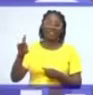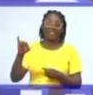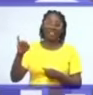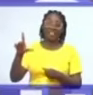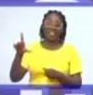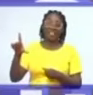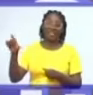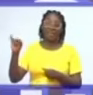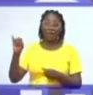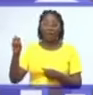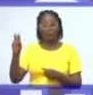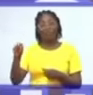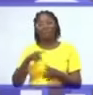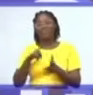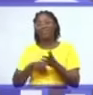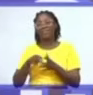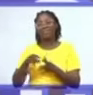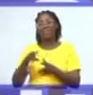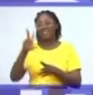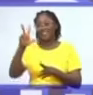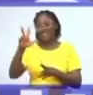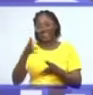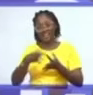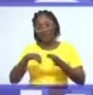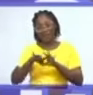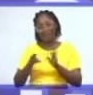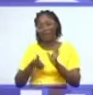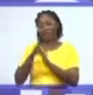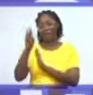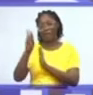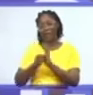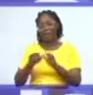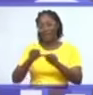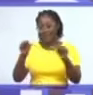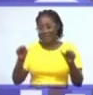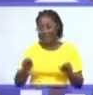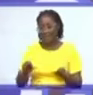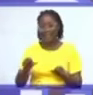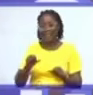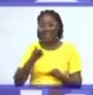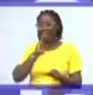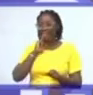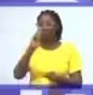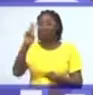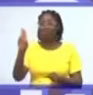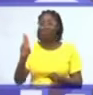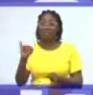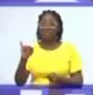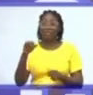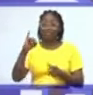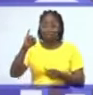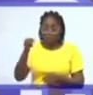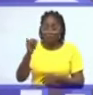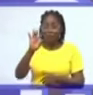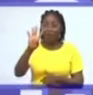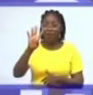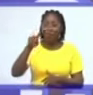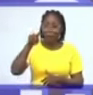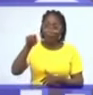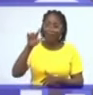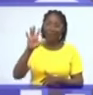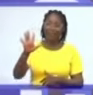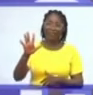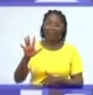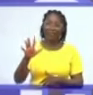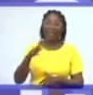Three critical development areas is receiving $4.5 trillion. Subsidy